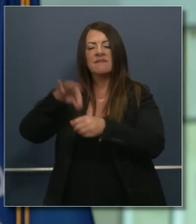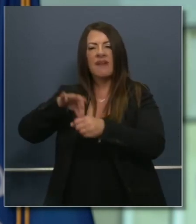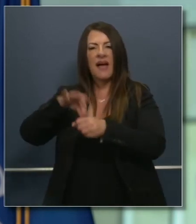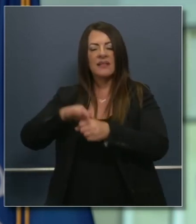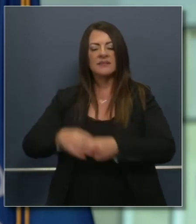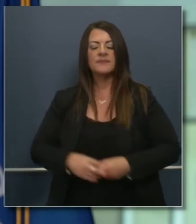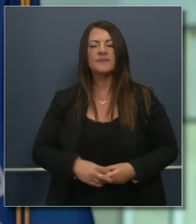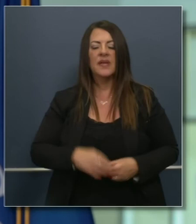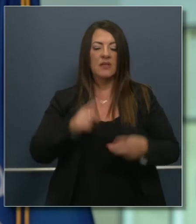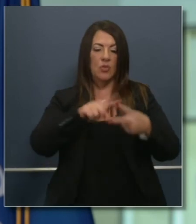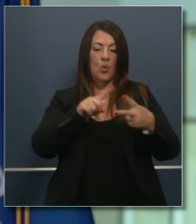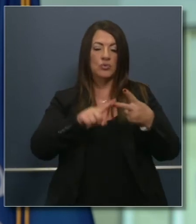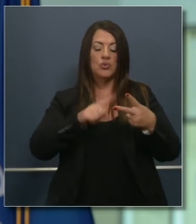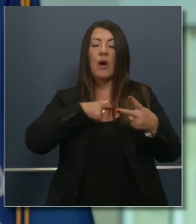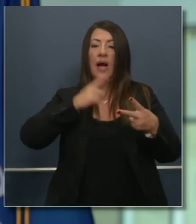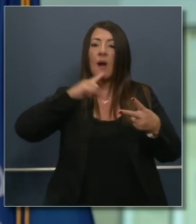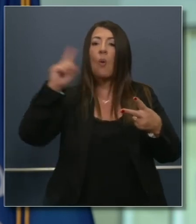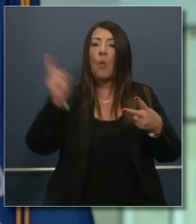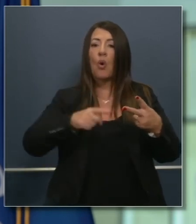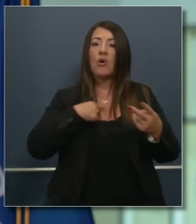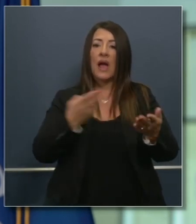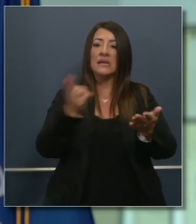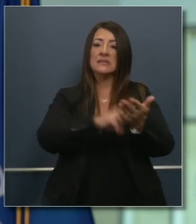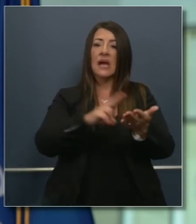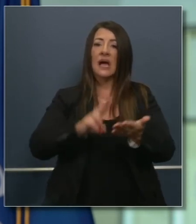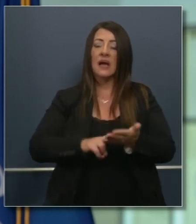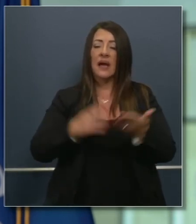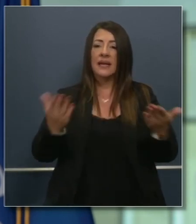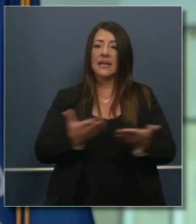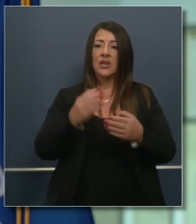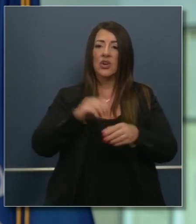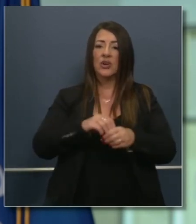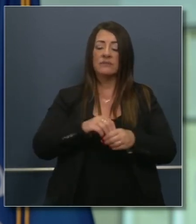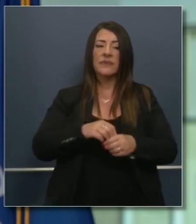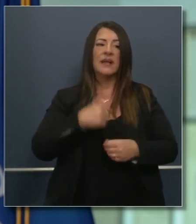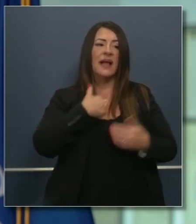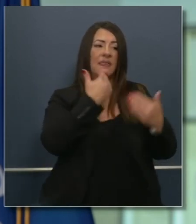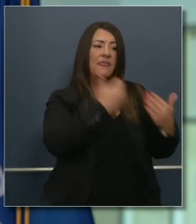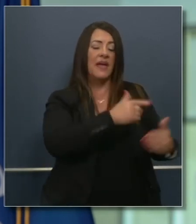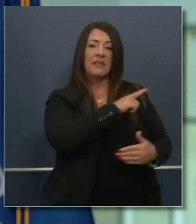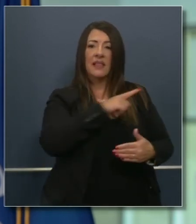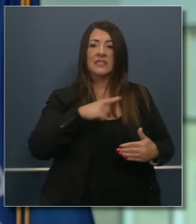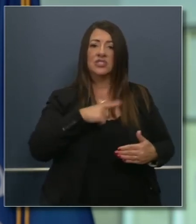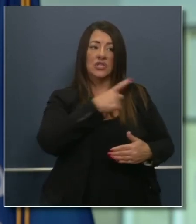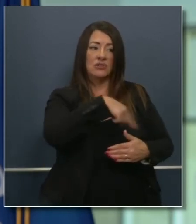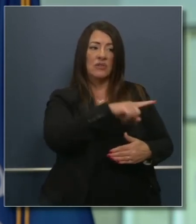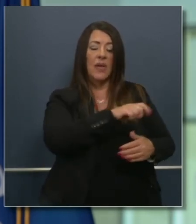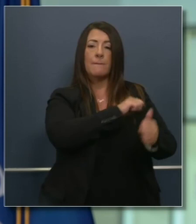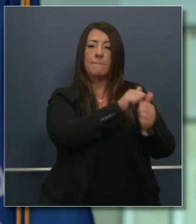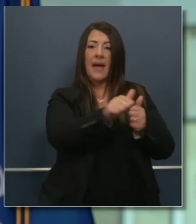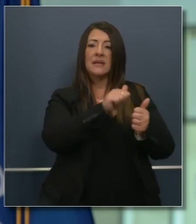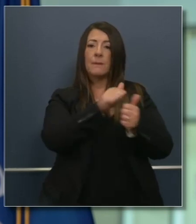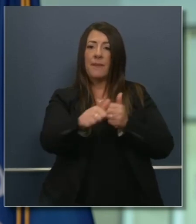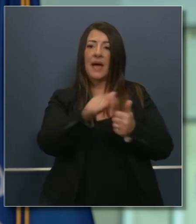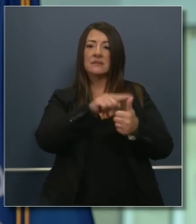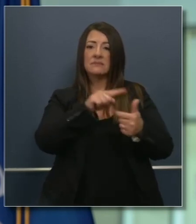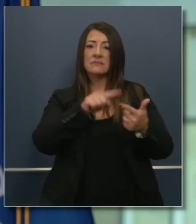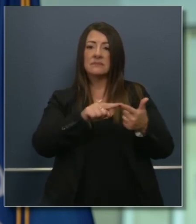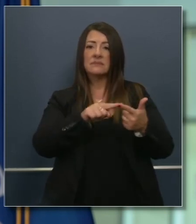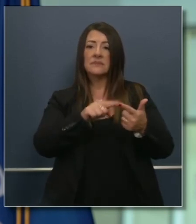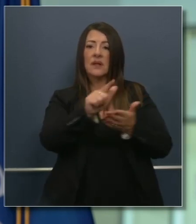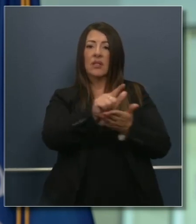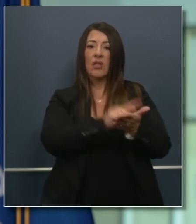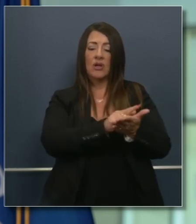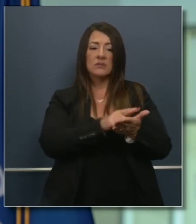orders were codified. Thank you to the leadership of the California legislature. They passed two pieces of legislation,